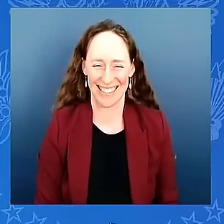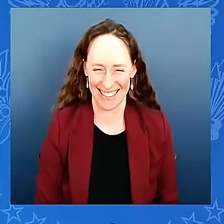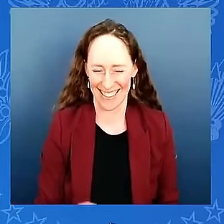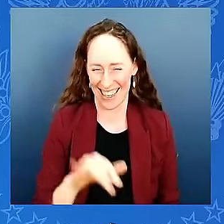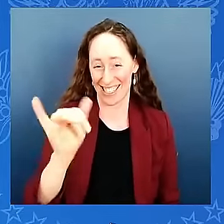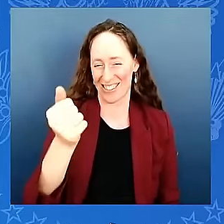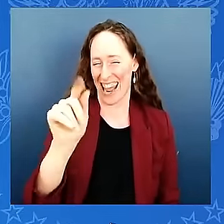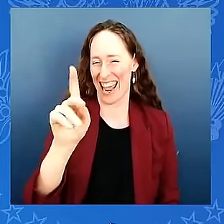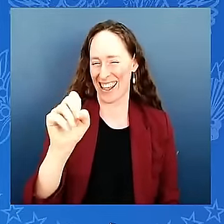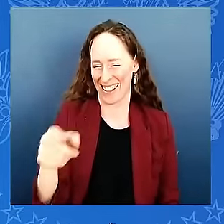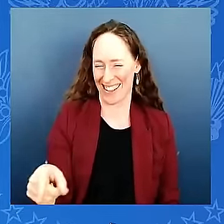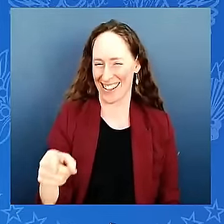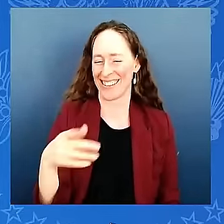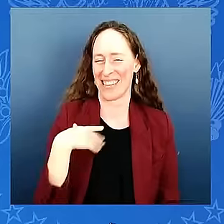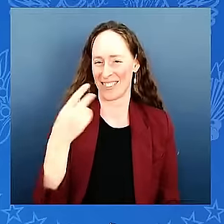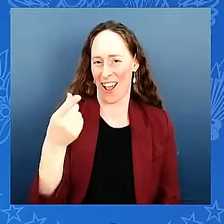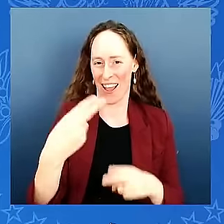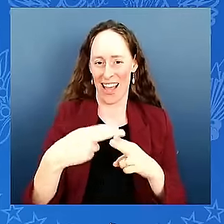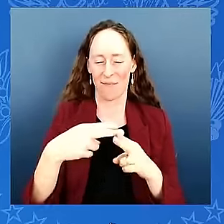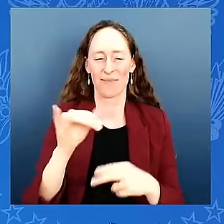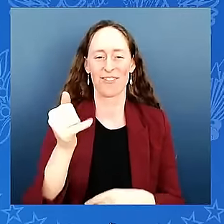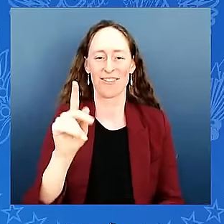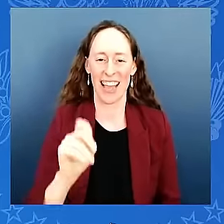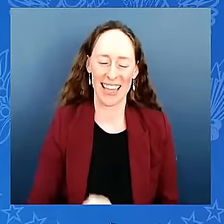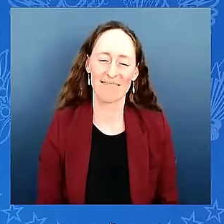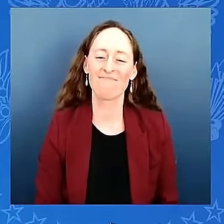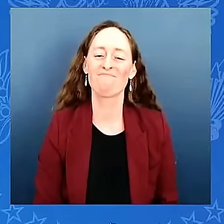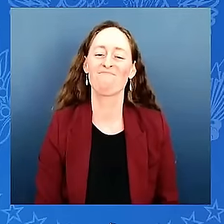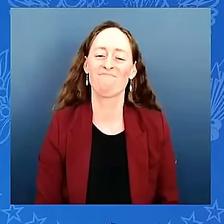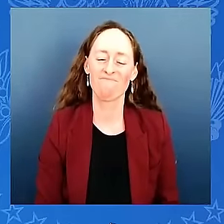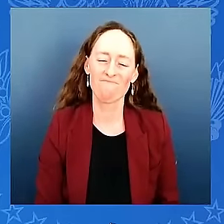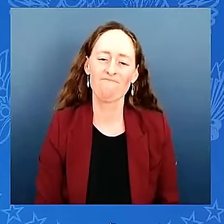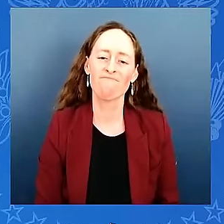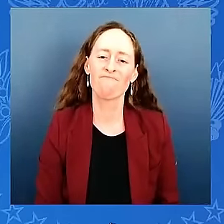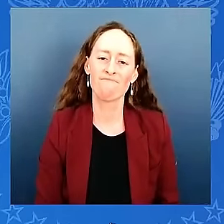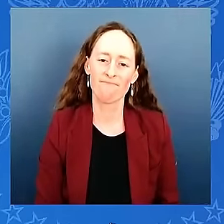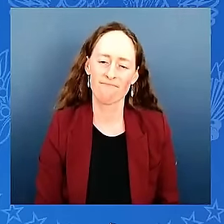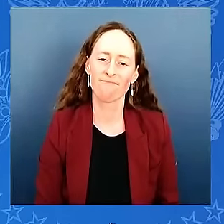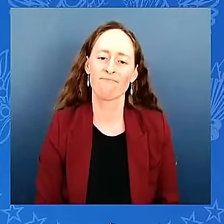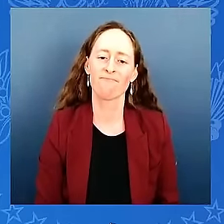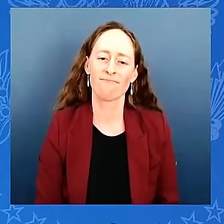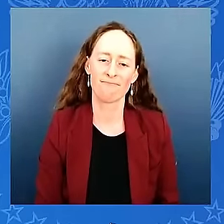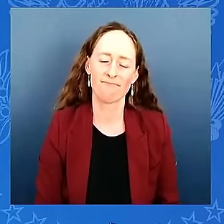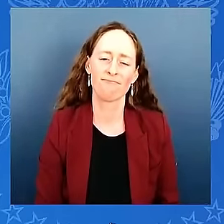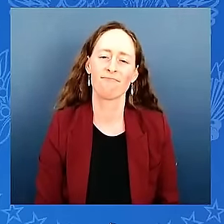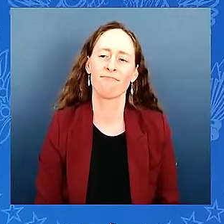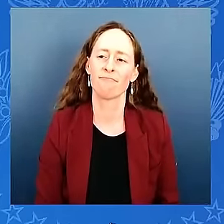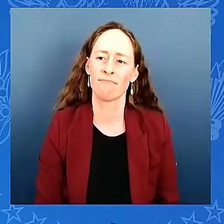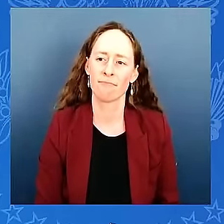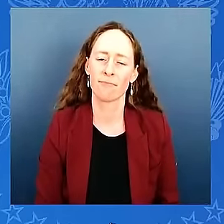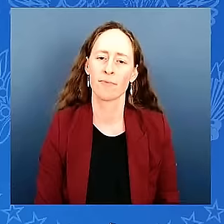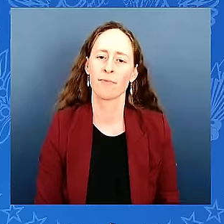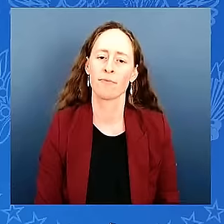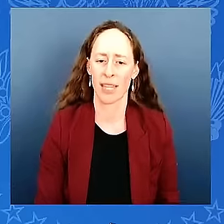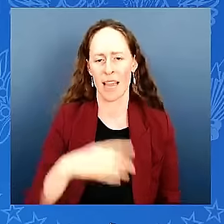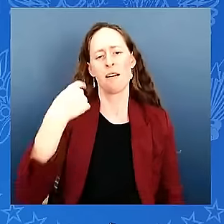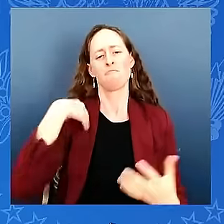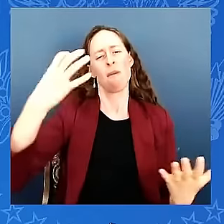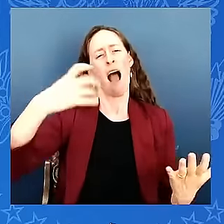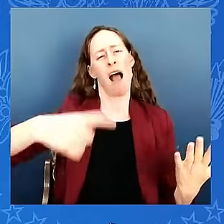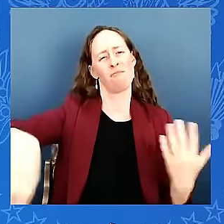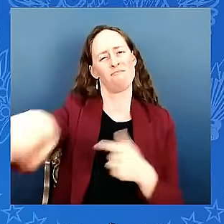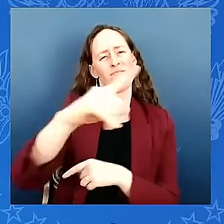that uh i've been uh having this run in with uh big pharma for a long time you finally